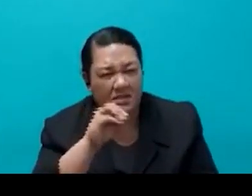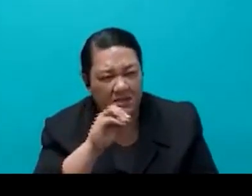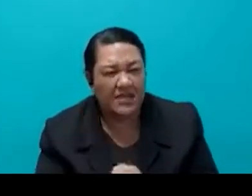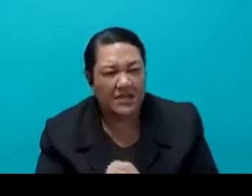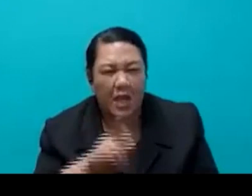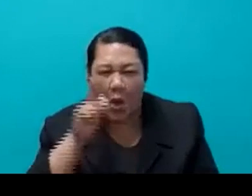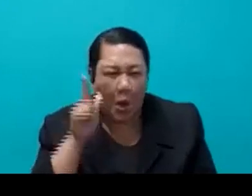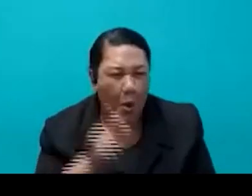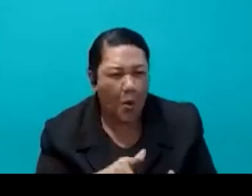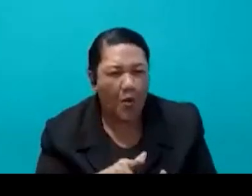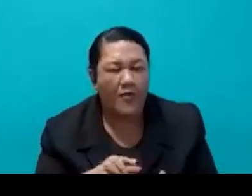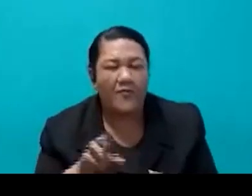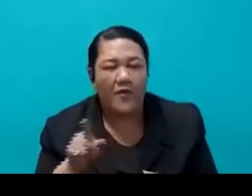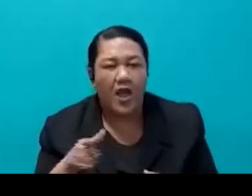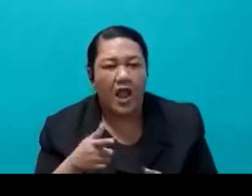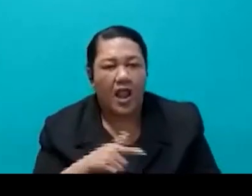for explosives.